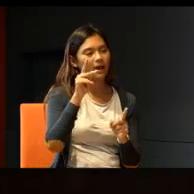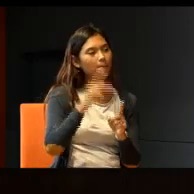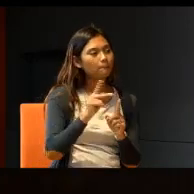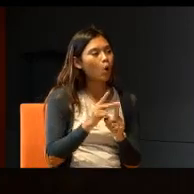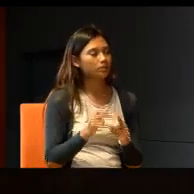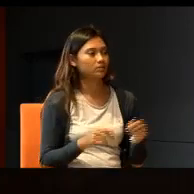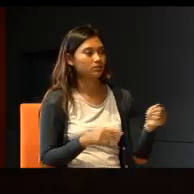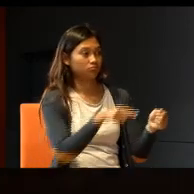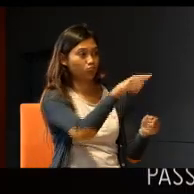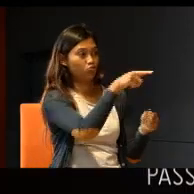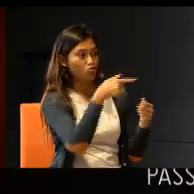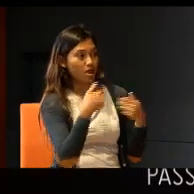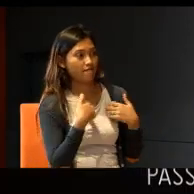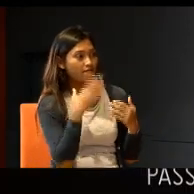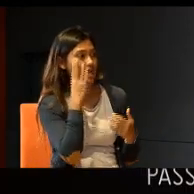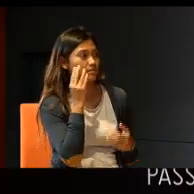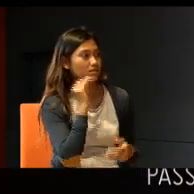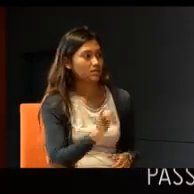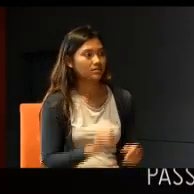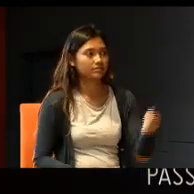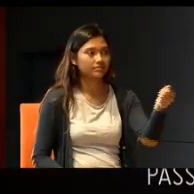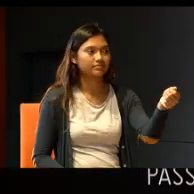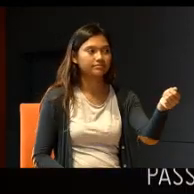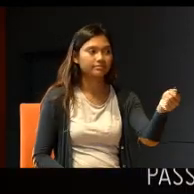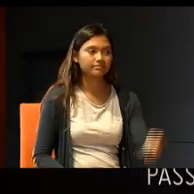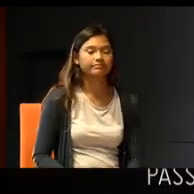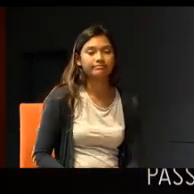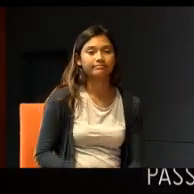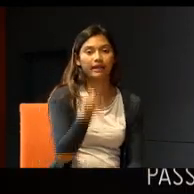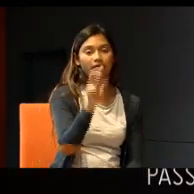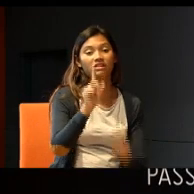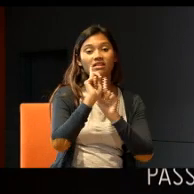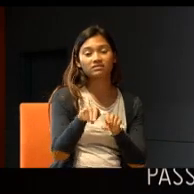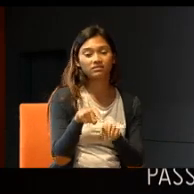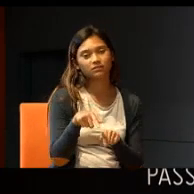Did you experience that? I think that's a very common problem,